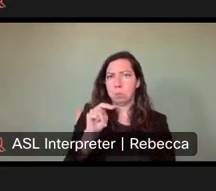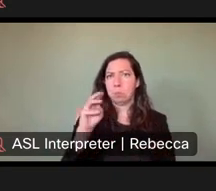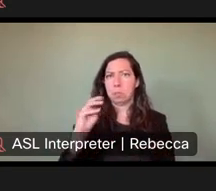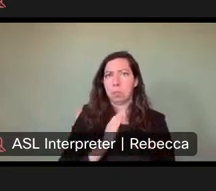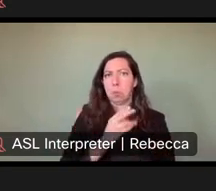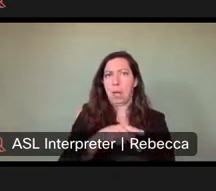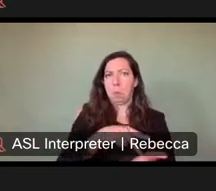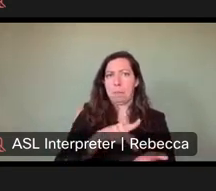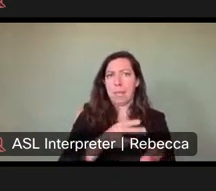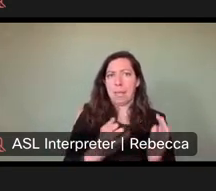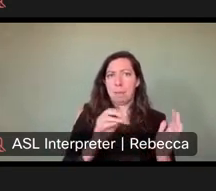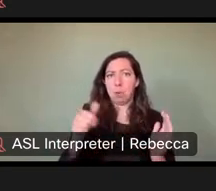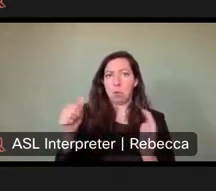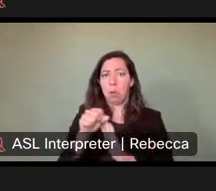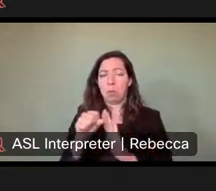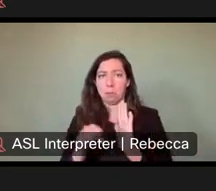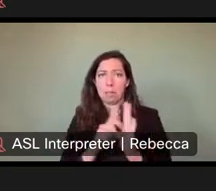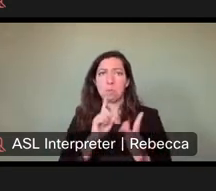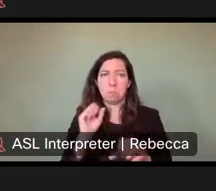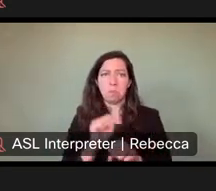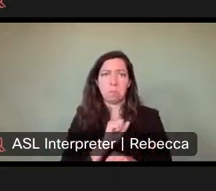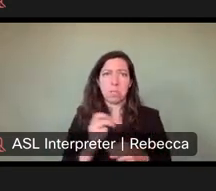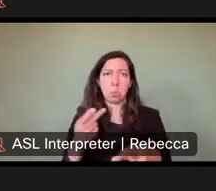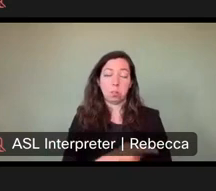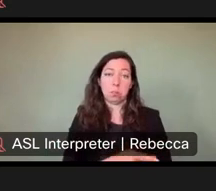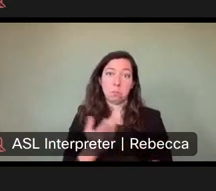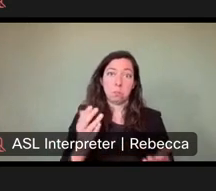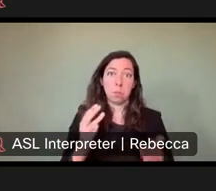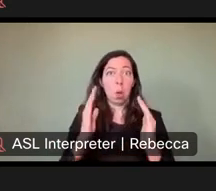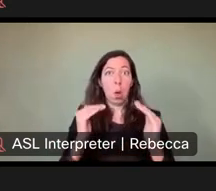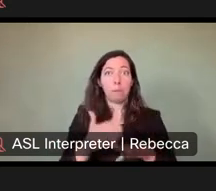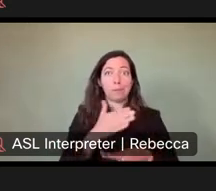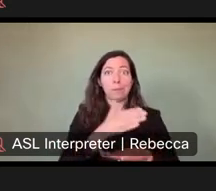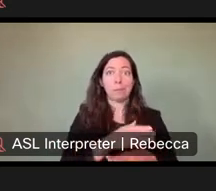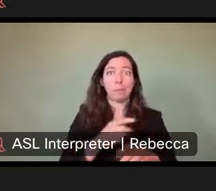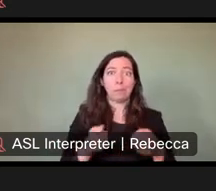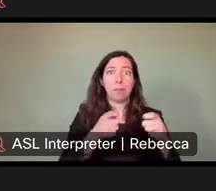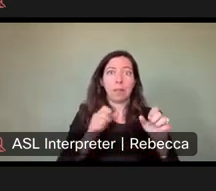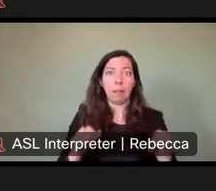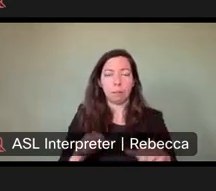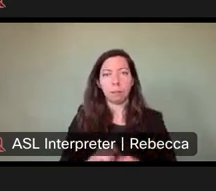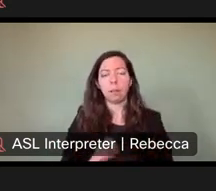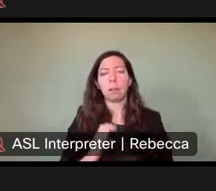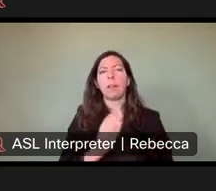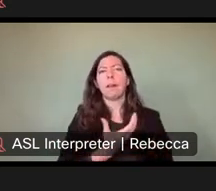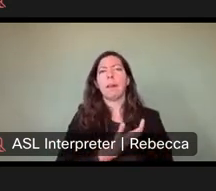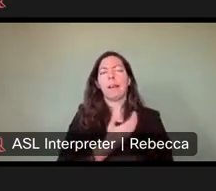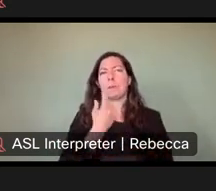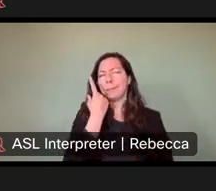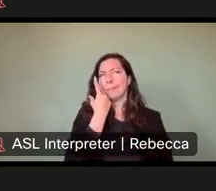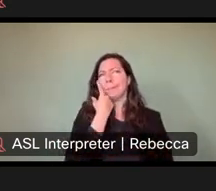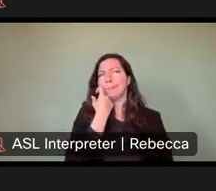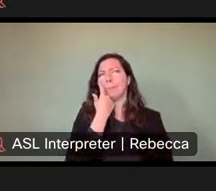lower than other states and we're hoping to correct that, uh, with our current or our most recent. Um.